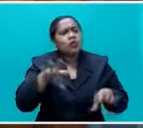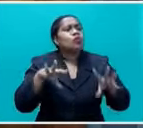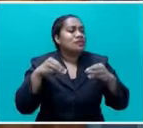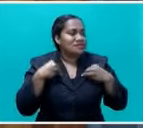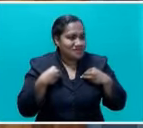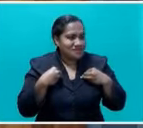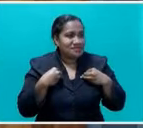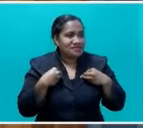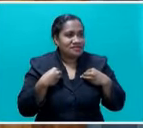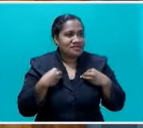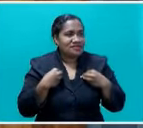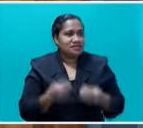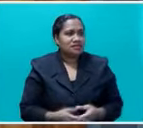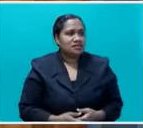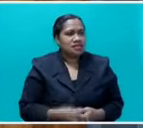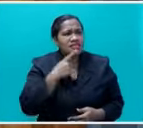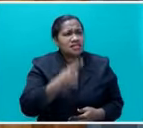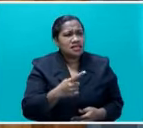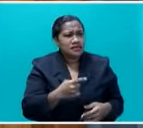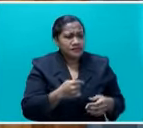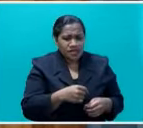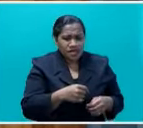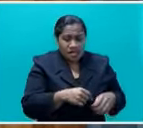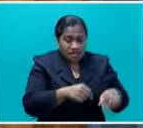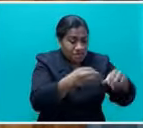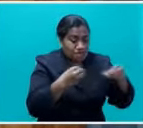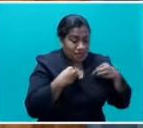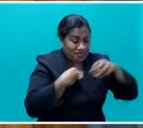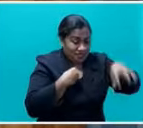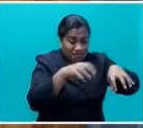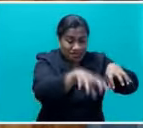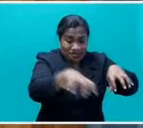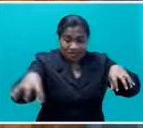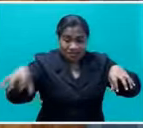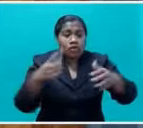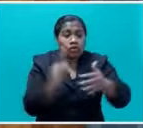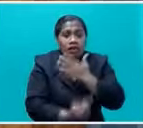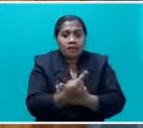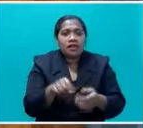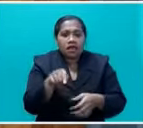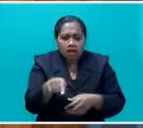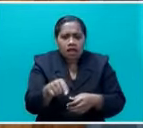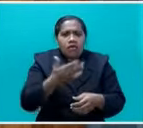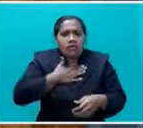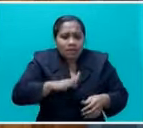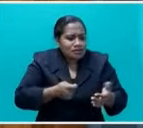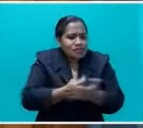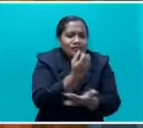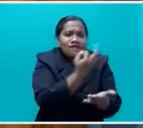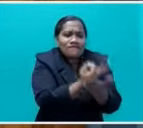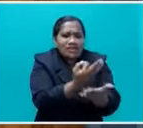agents were overcharging in terms of their fees when recipients received